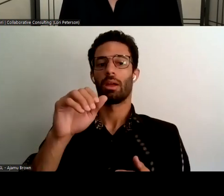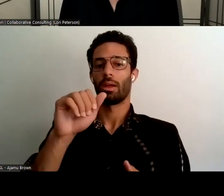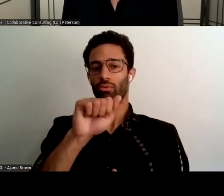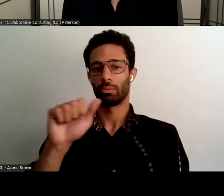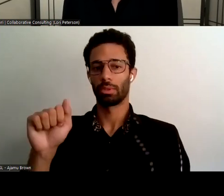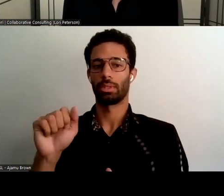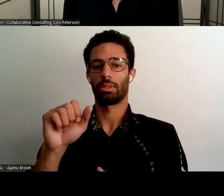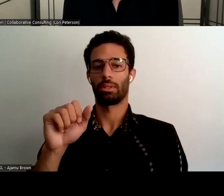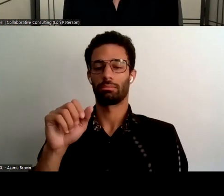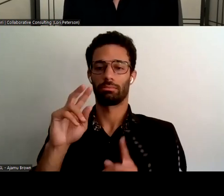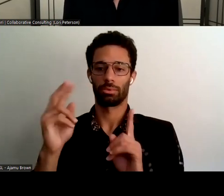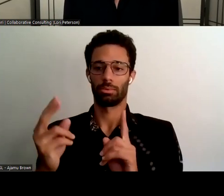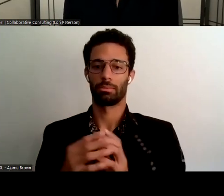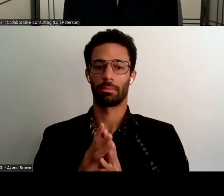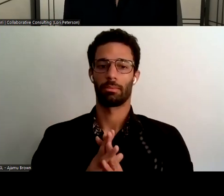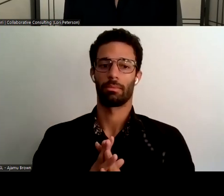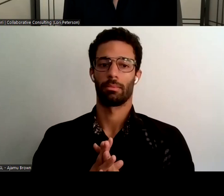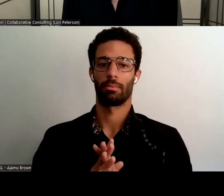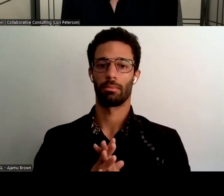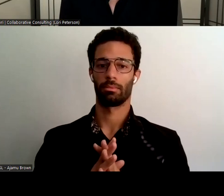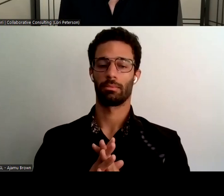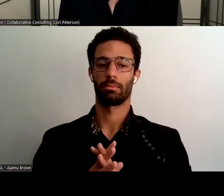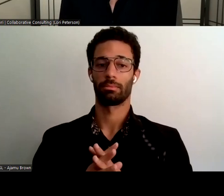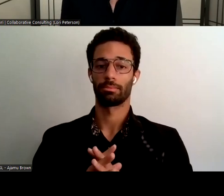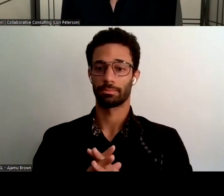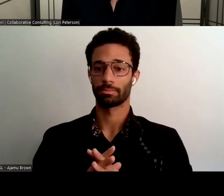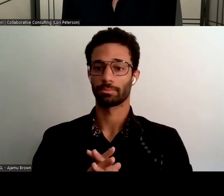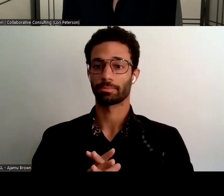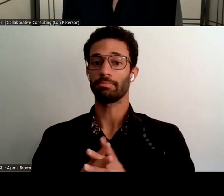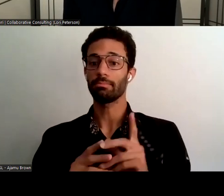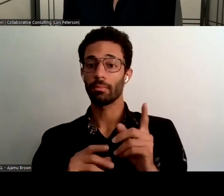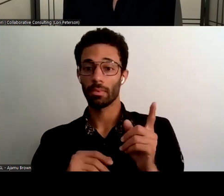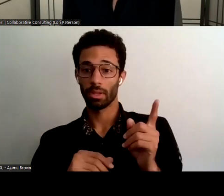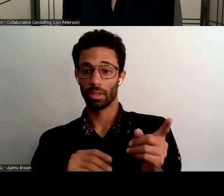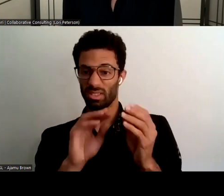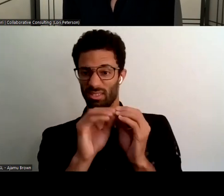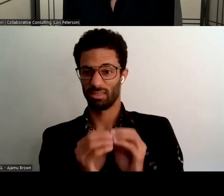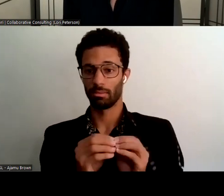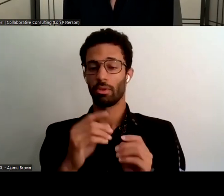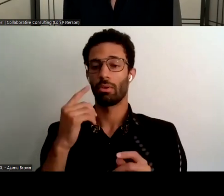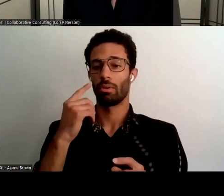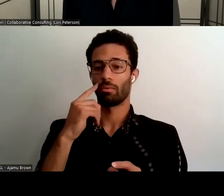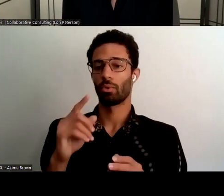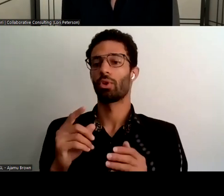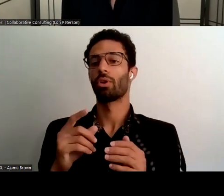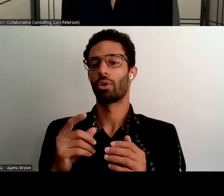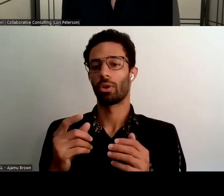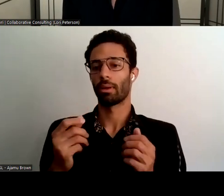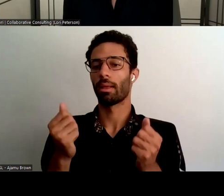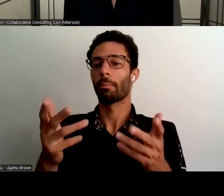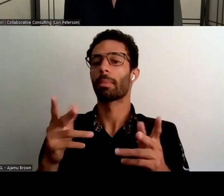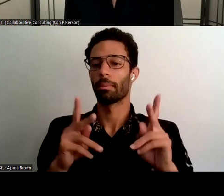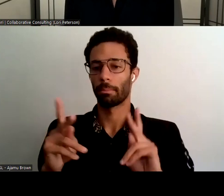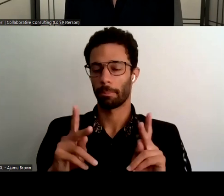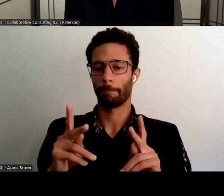now next slide allison and here's just a glimpse of the stakeholder depth which i've already referenced multiple